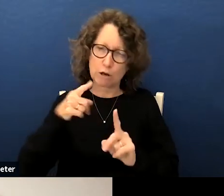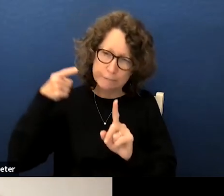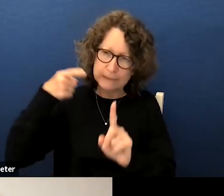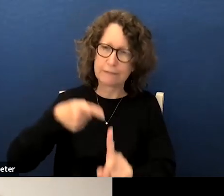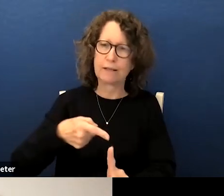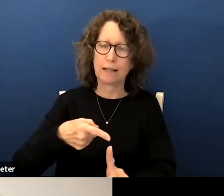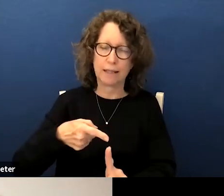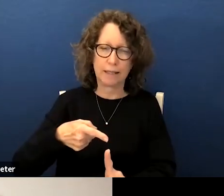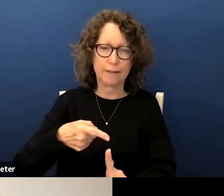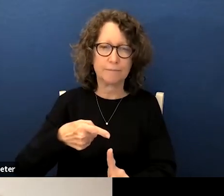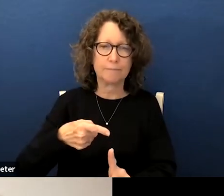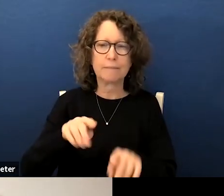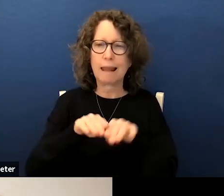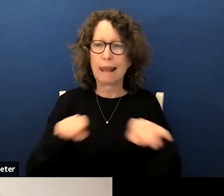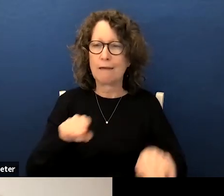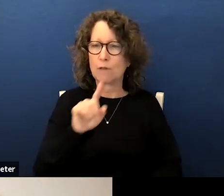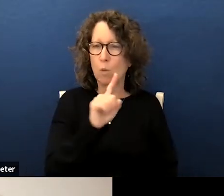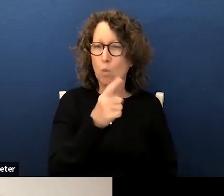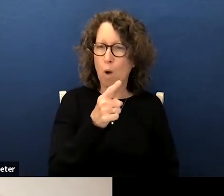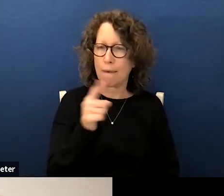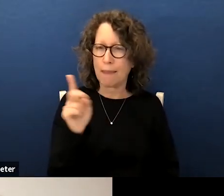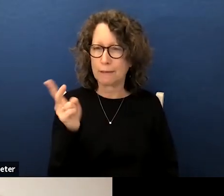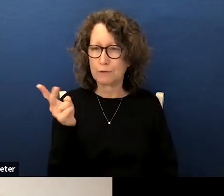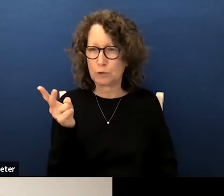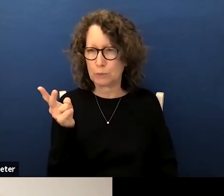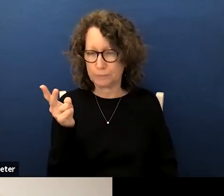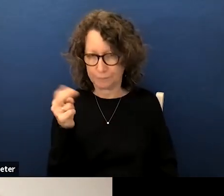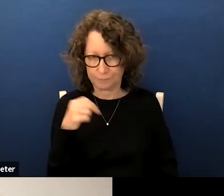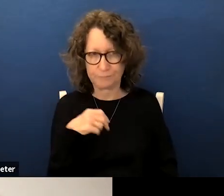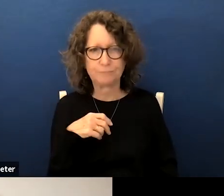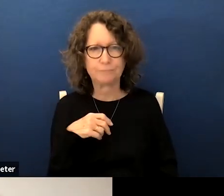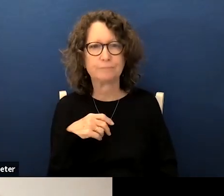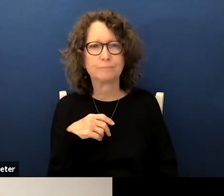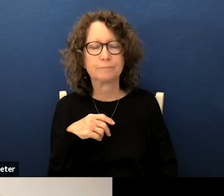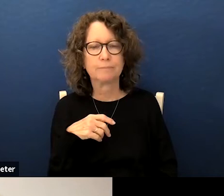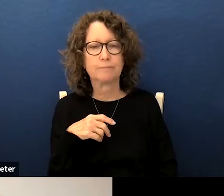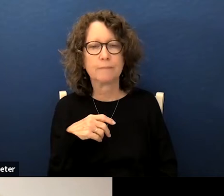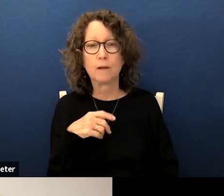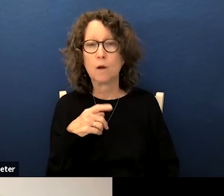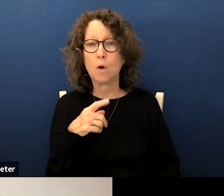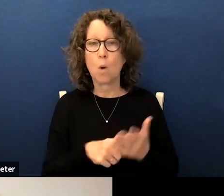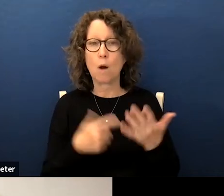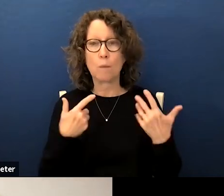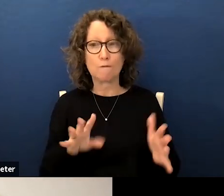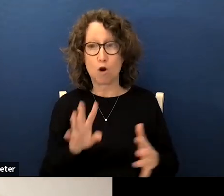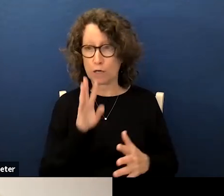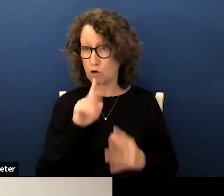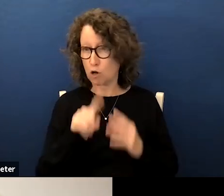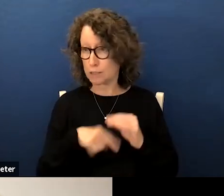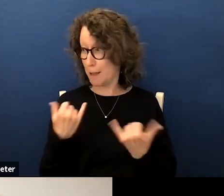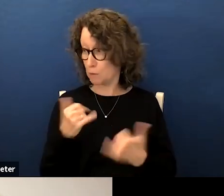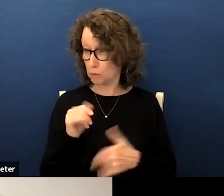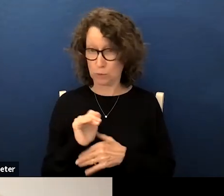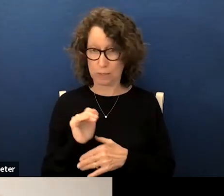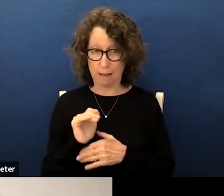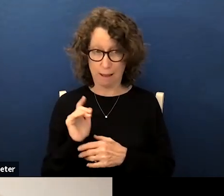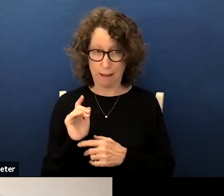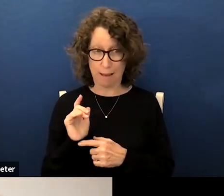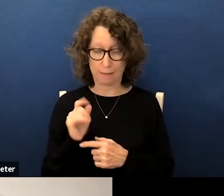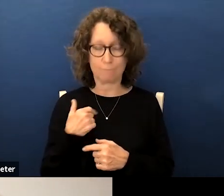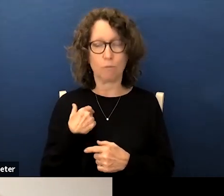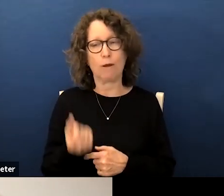in levels one and two but from from what we've already talked about tonight we